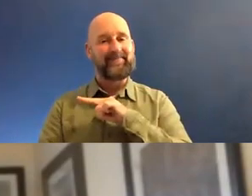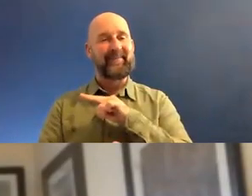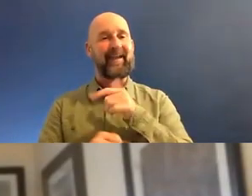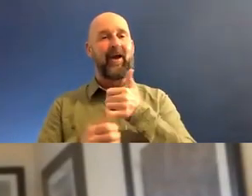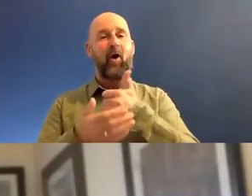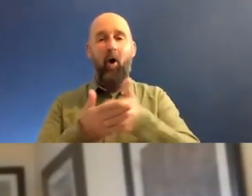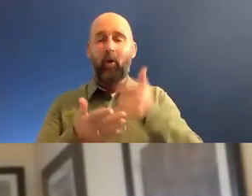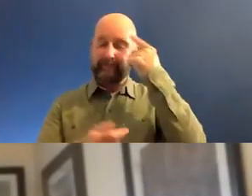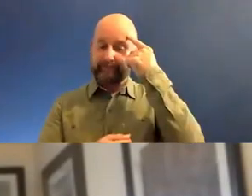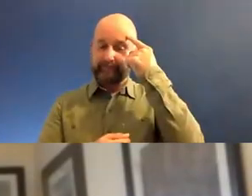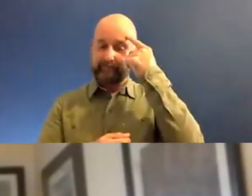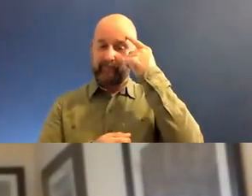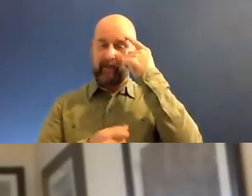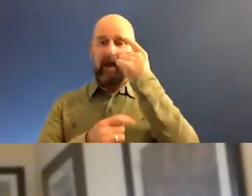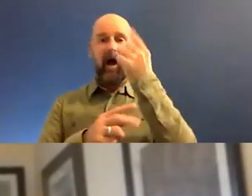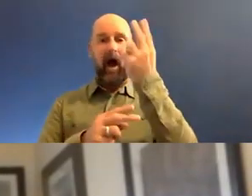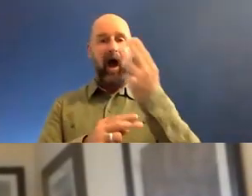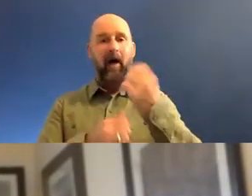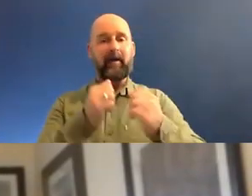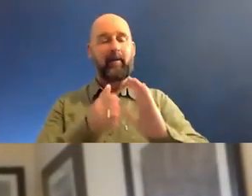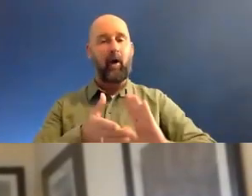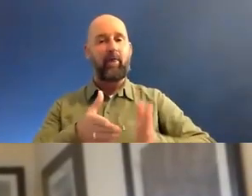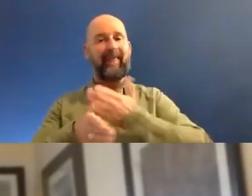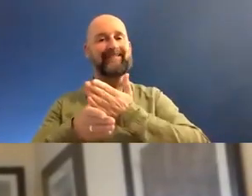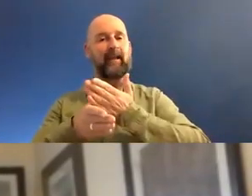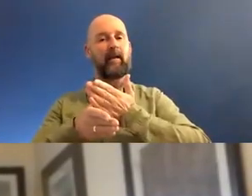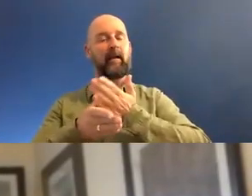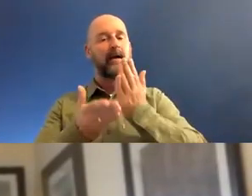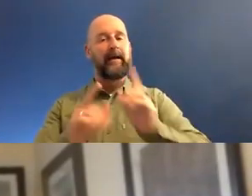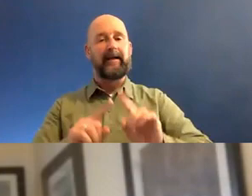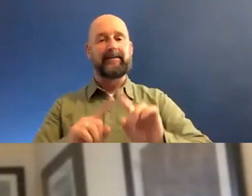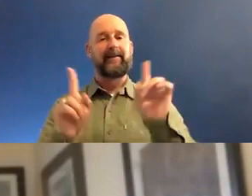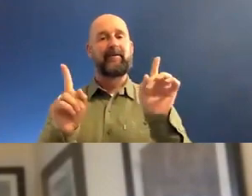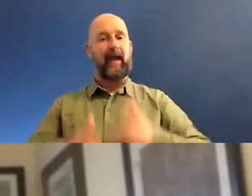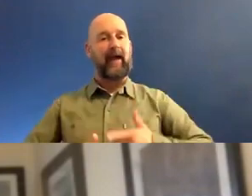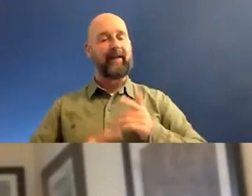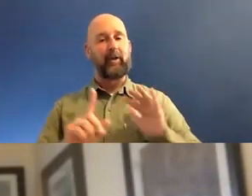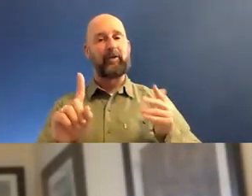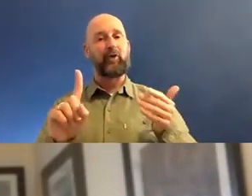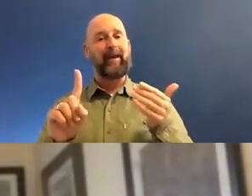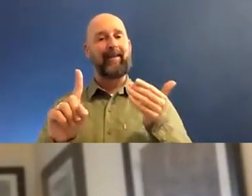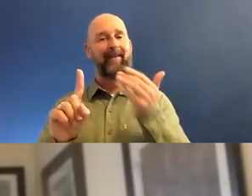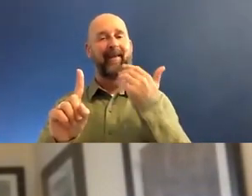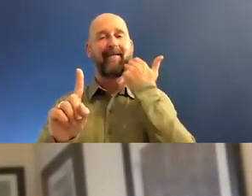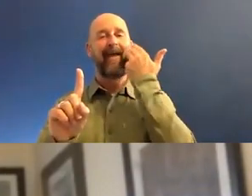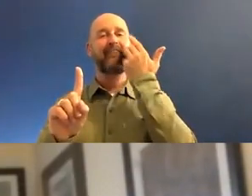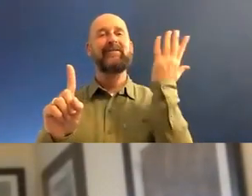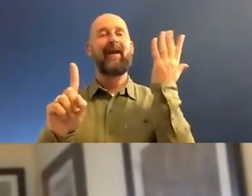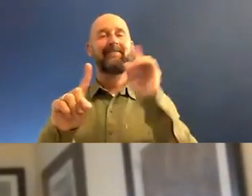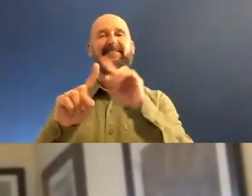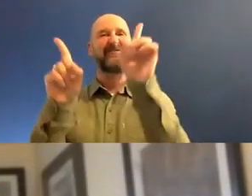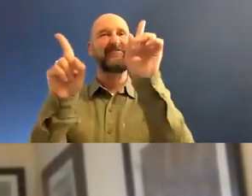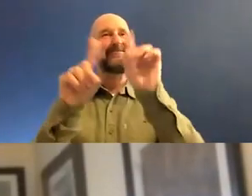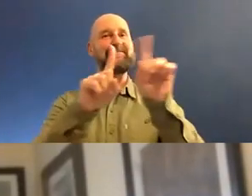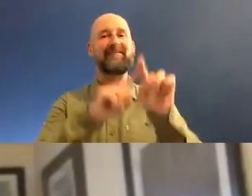make my art more authentic and different. And I, I'm, I'm on that journey still every day. Does that answer